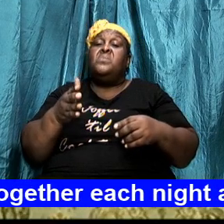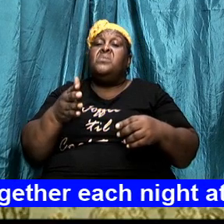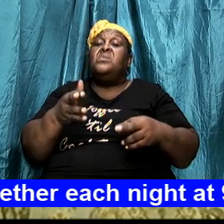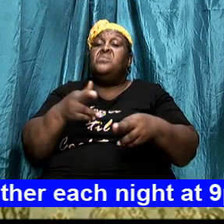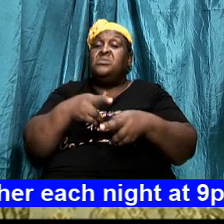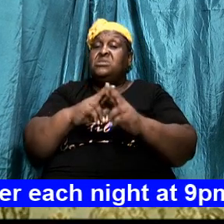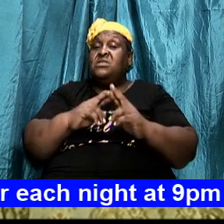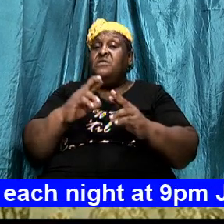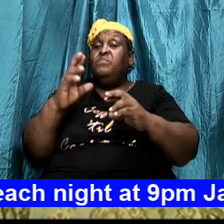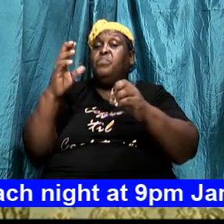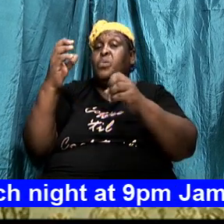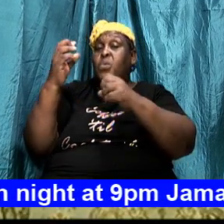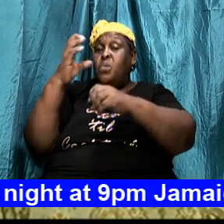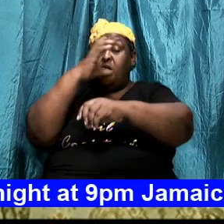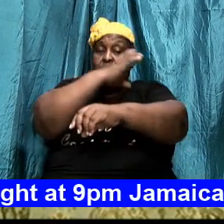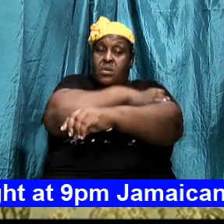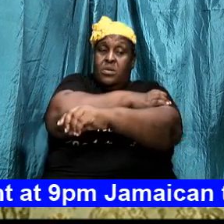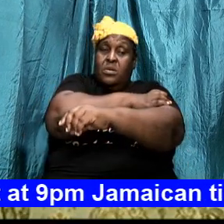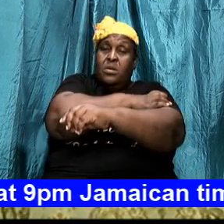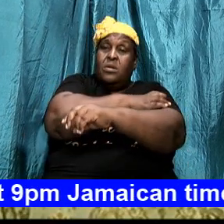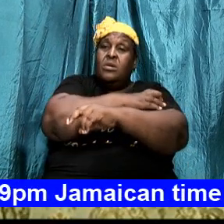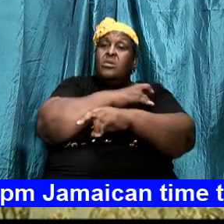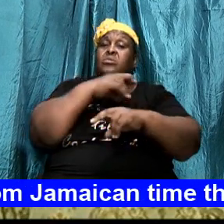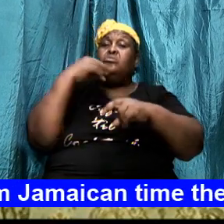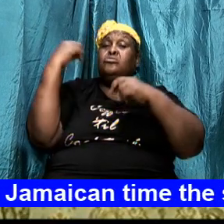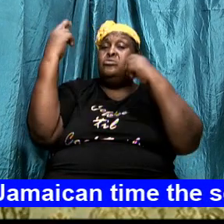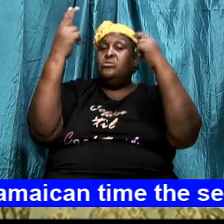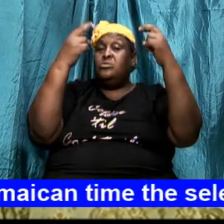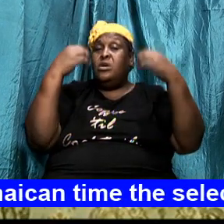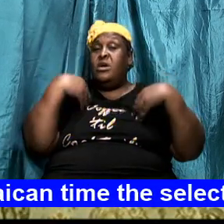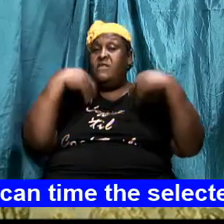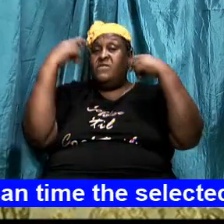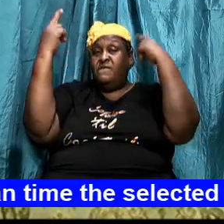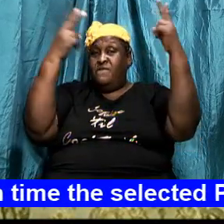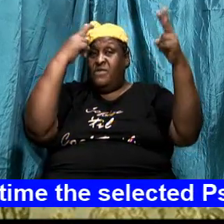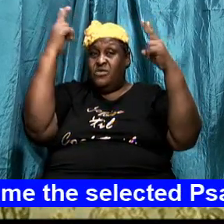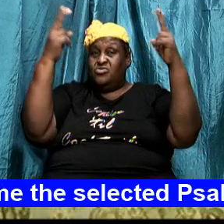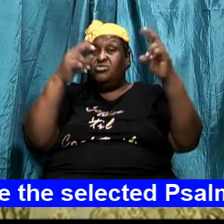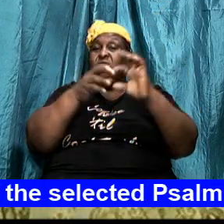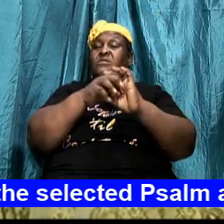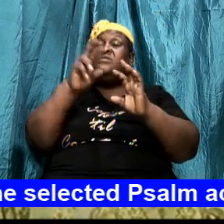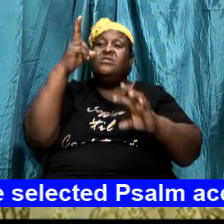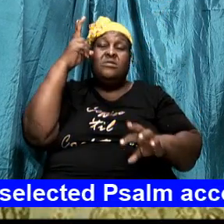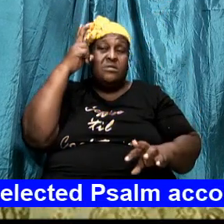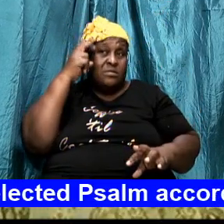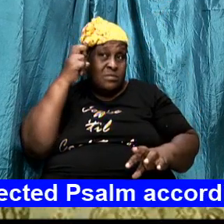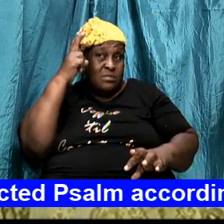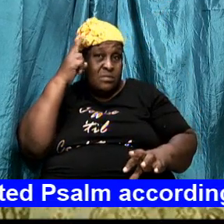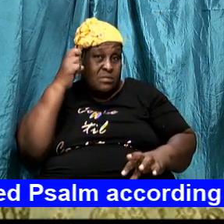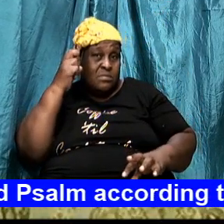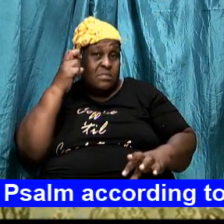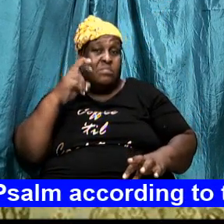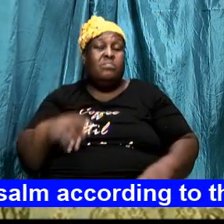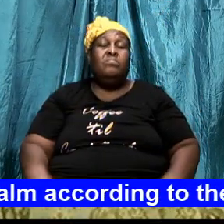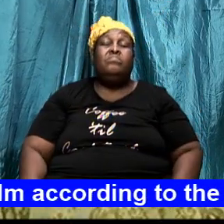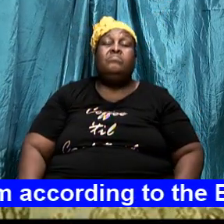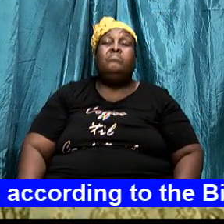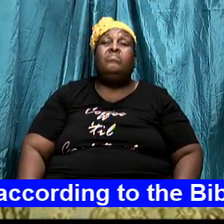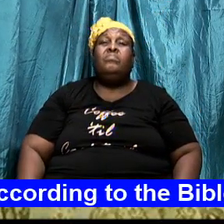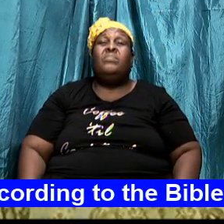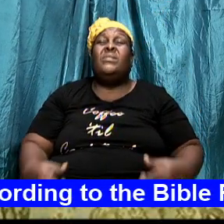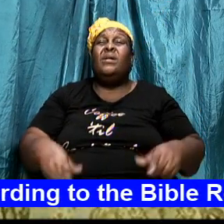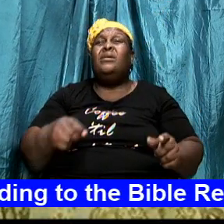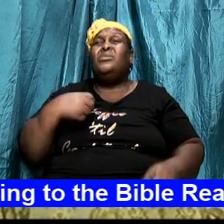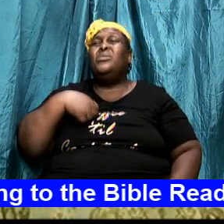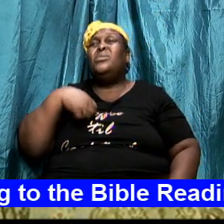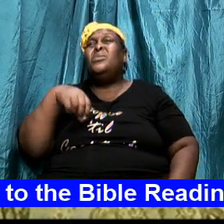us not think, brethren, that we can live any and any way. And we clearly stated it last week. Let us not think